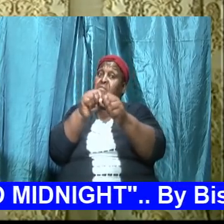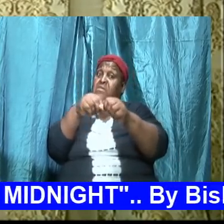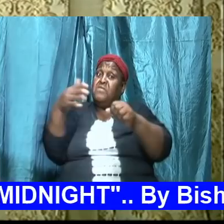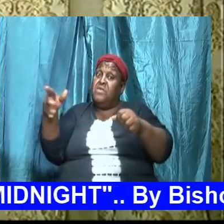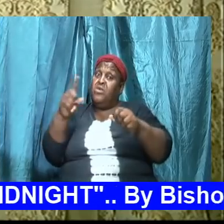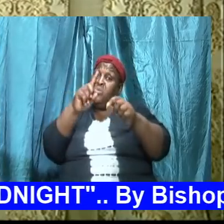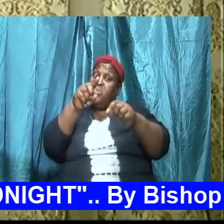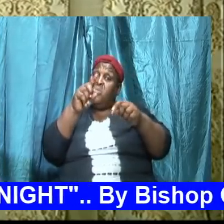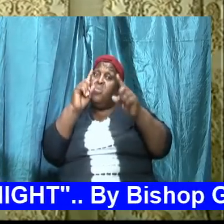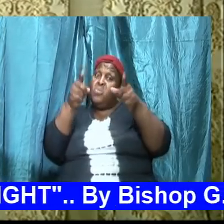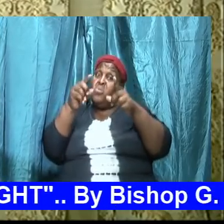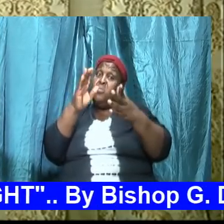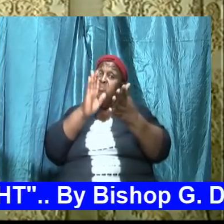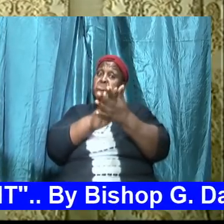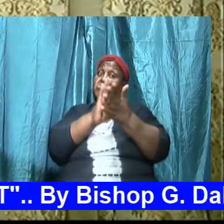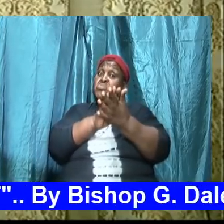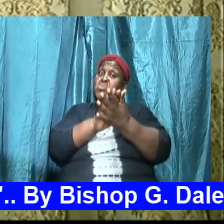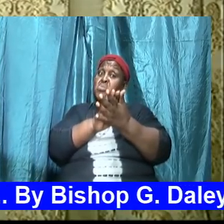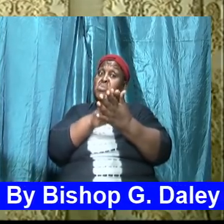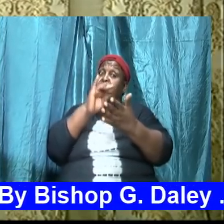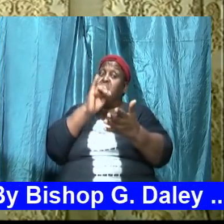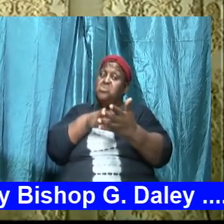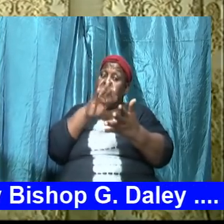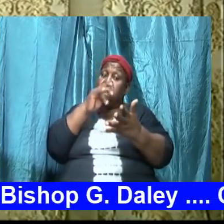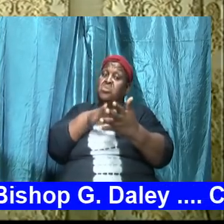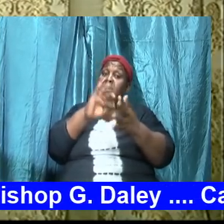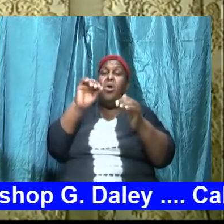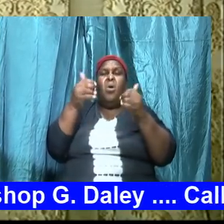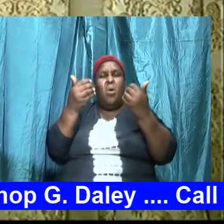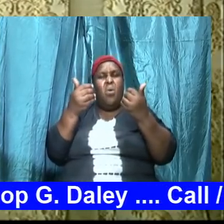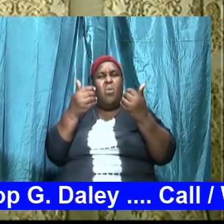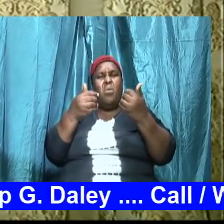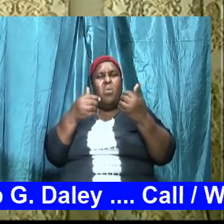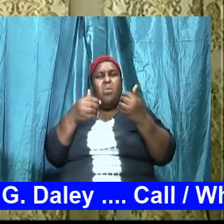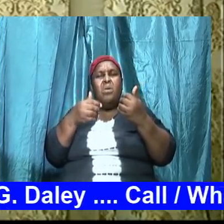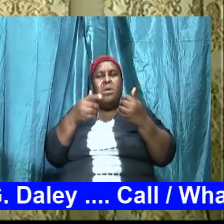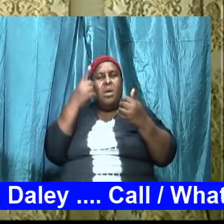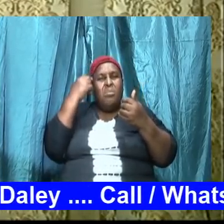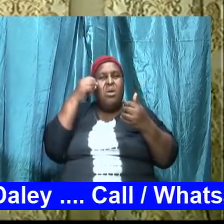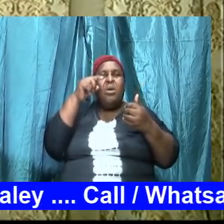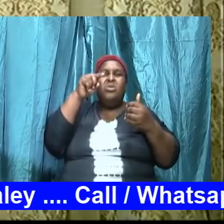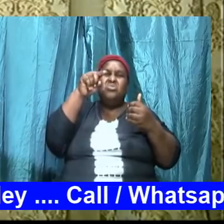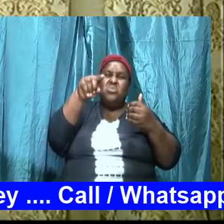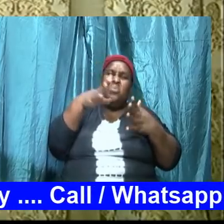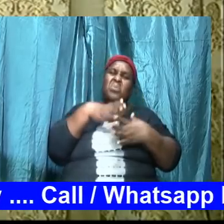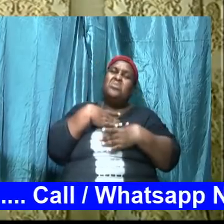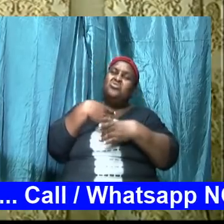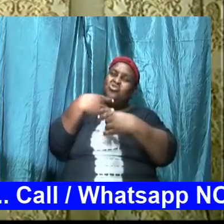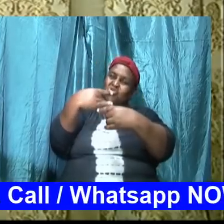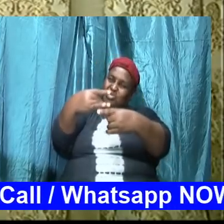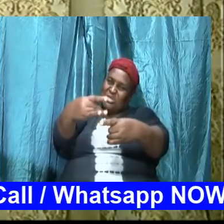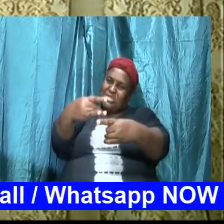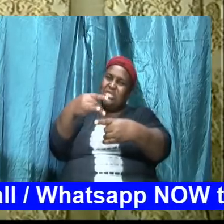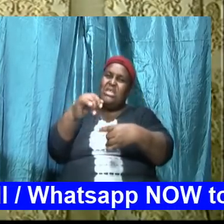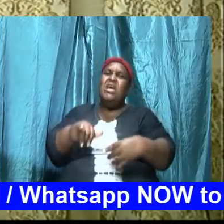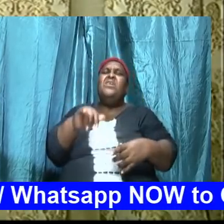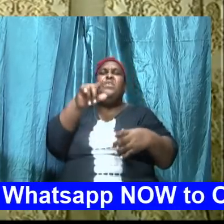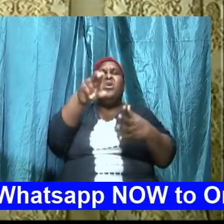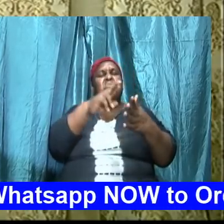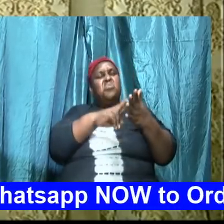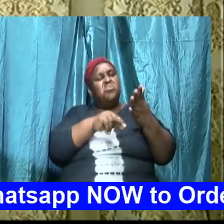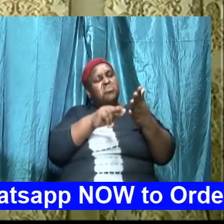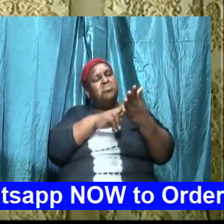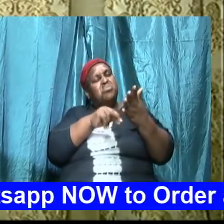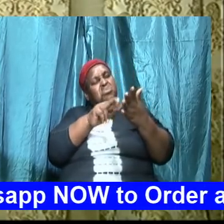versed in all the areas of economics how because you are so interested that you read and you